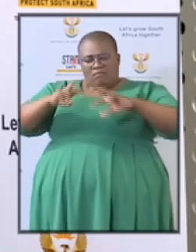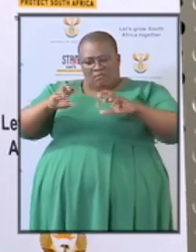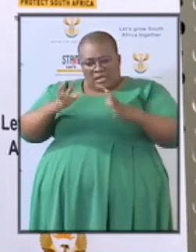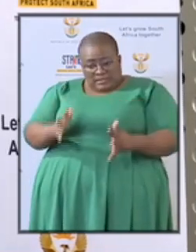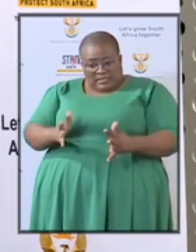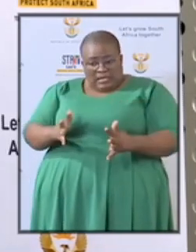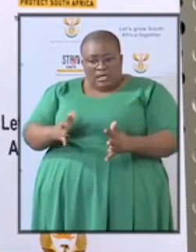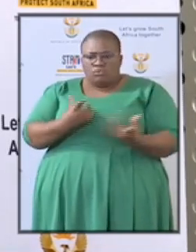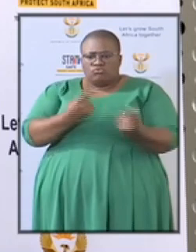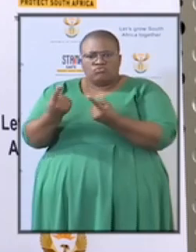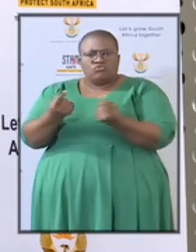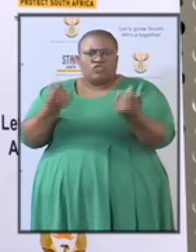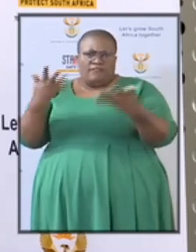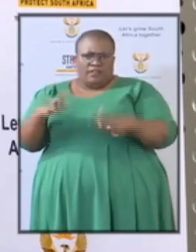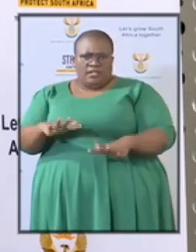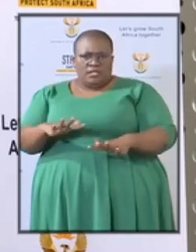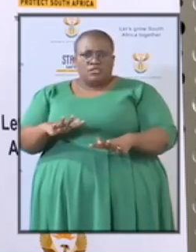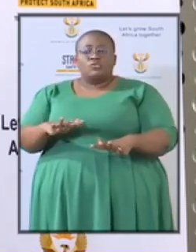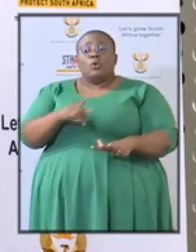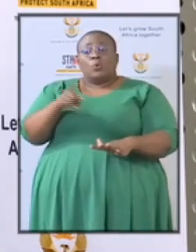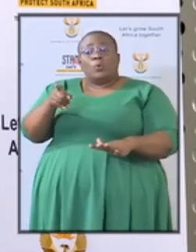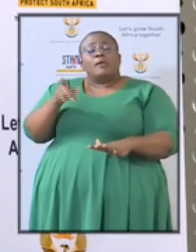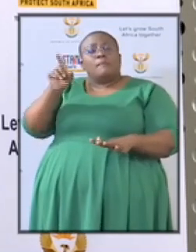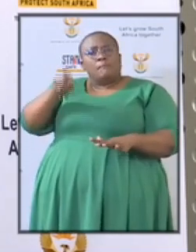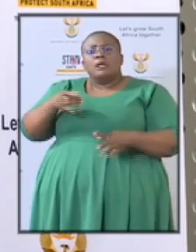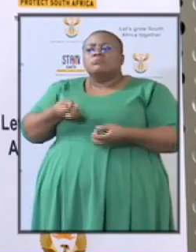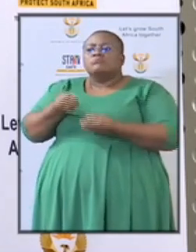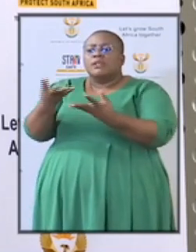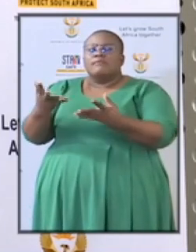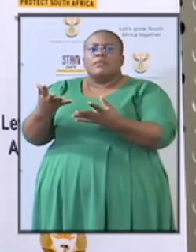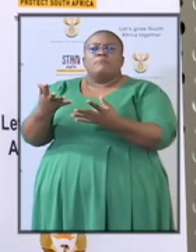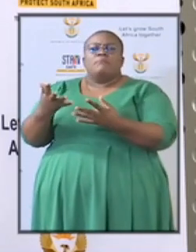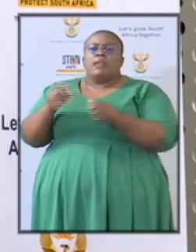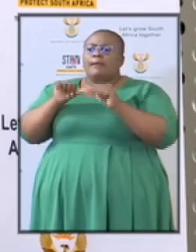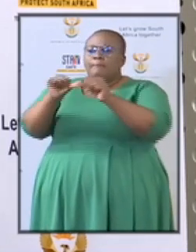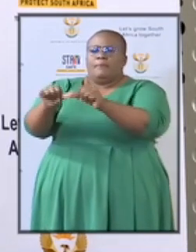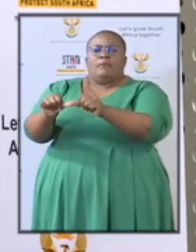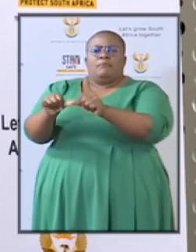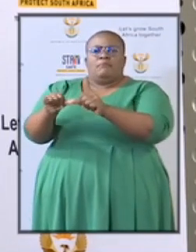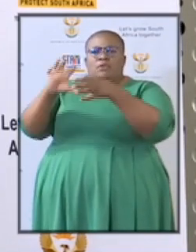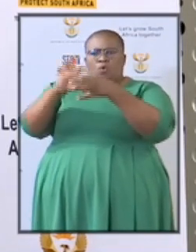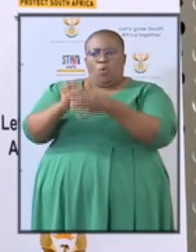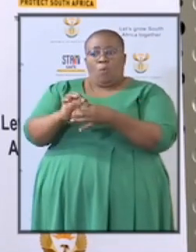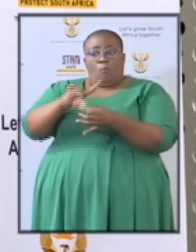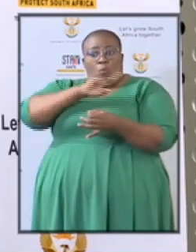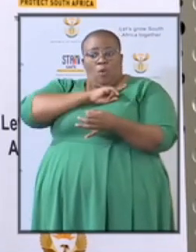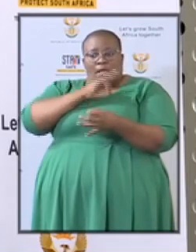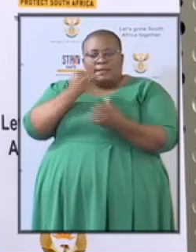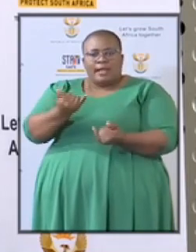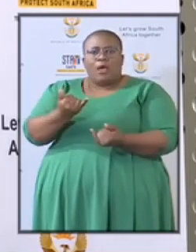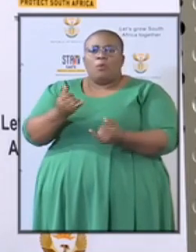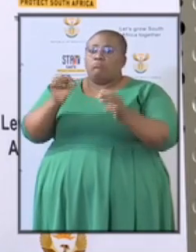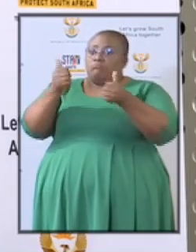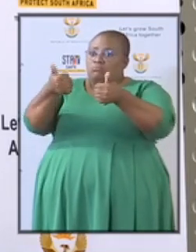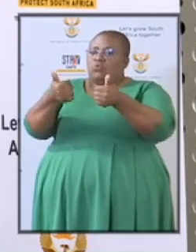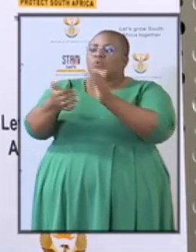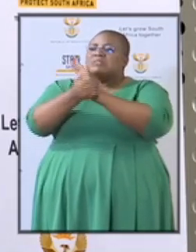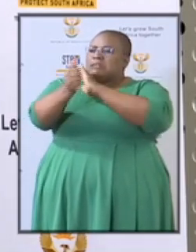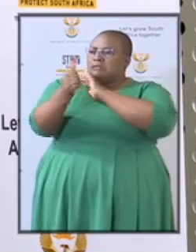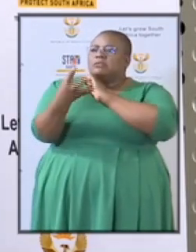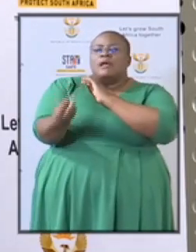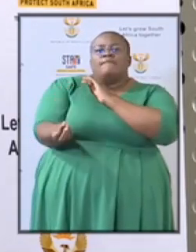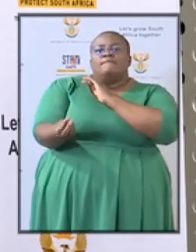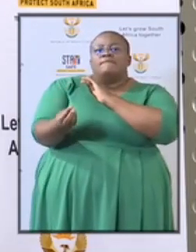we need to give them a permanent home because they've already acquired a very good skill that will be helpful for the fight against crime